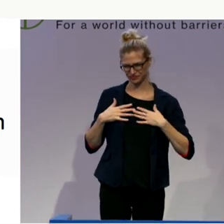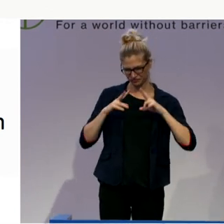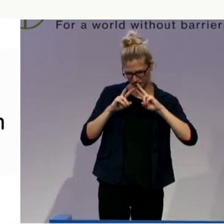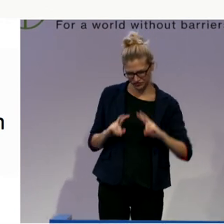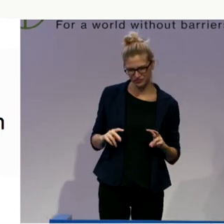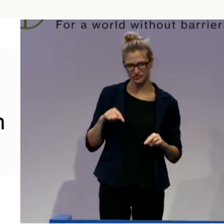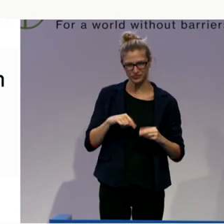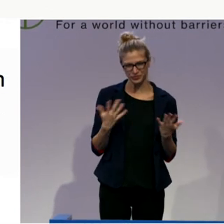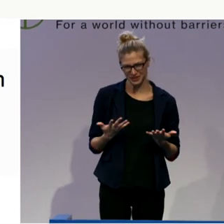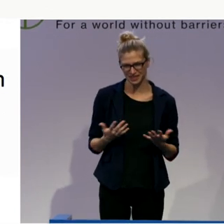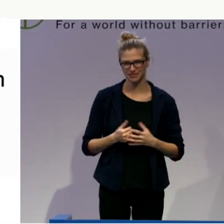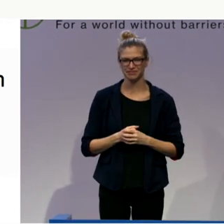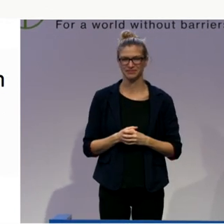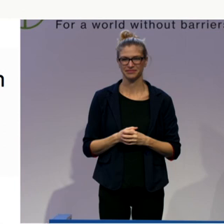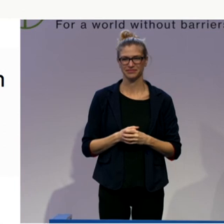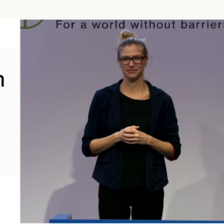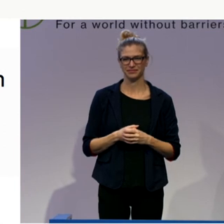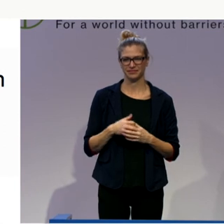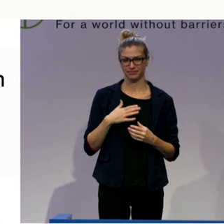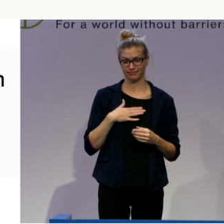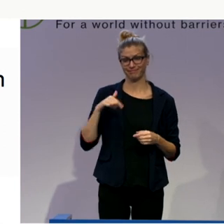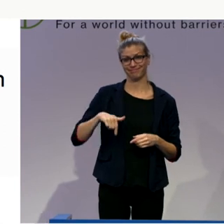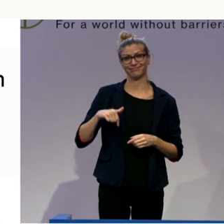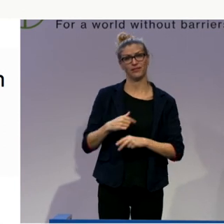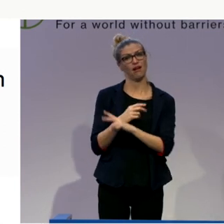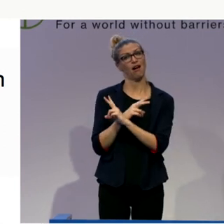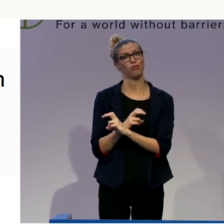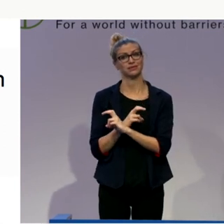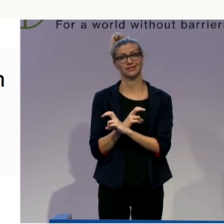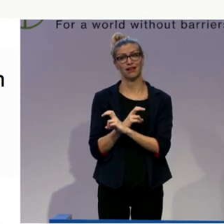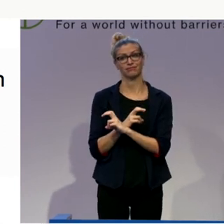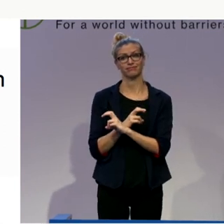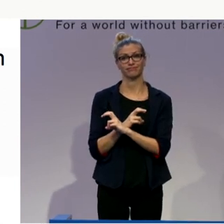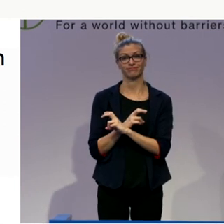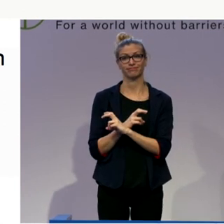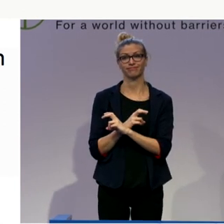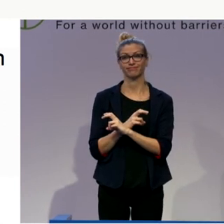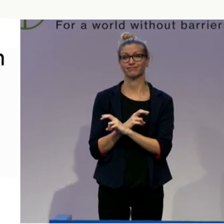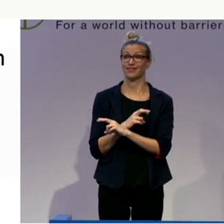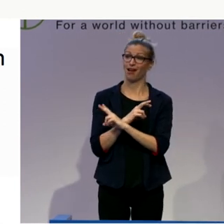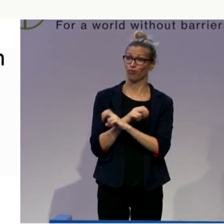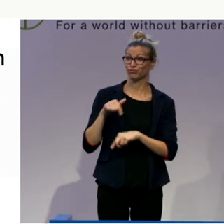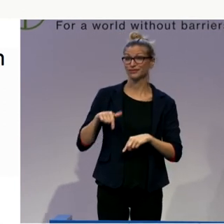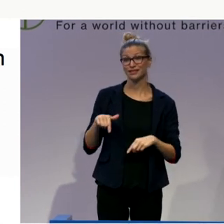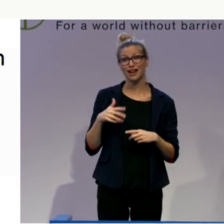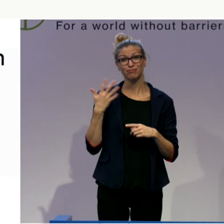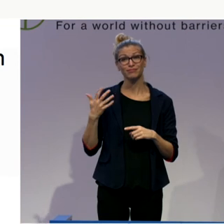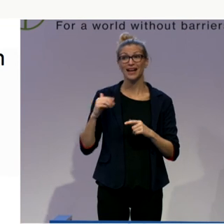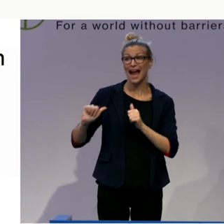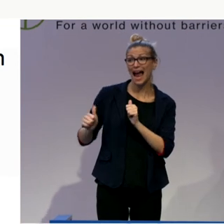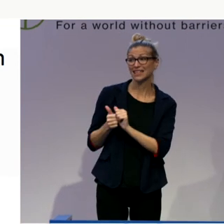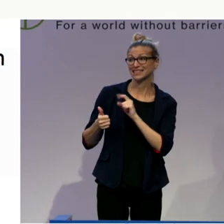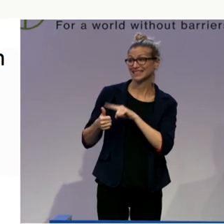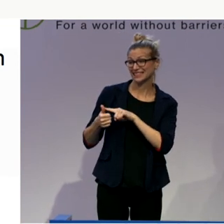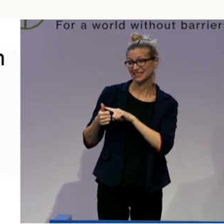research, in Austria, we have little research on the outcomes. But generally, internationally, it is known that quality of life is